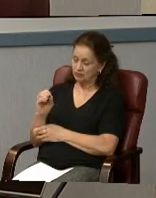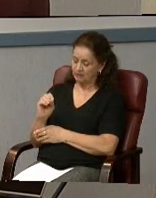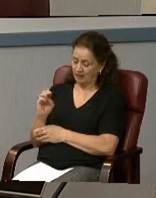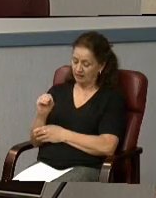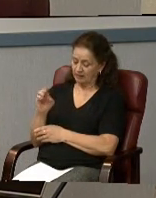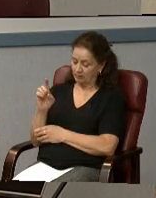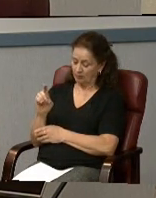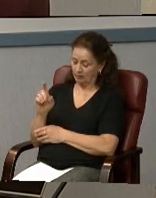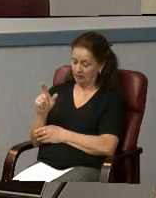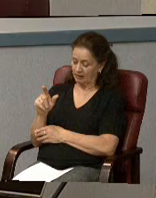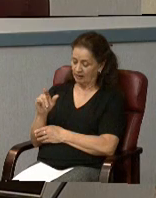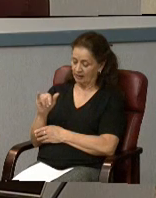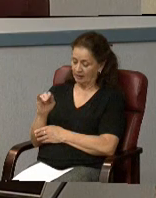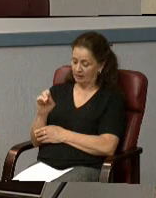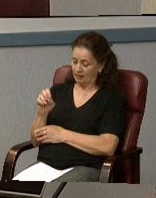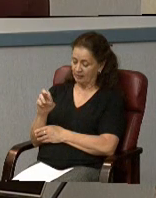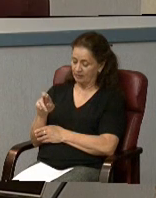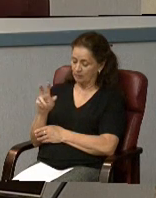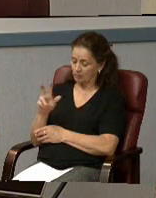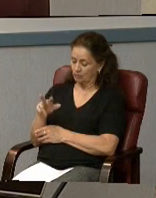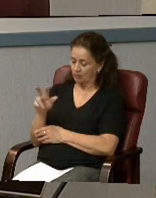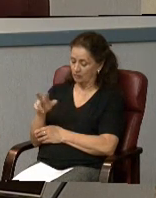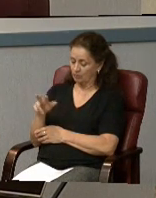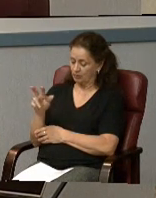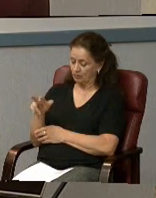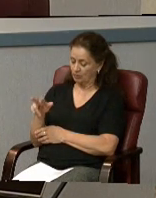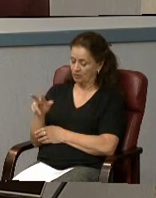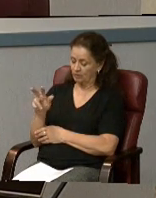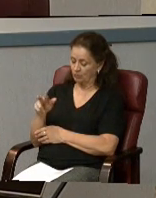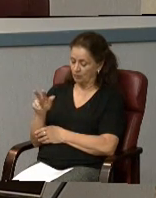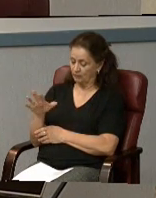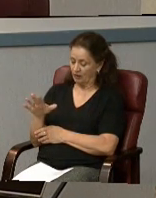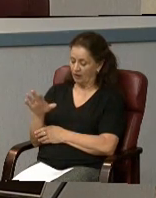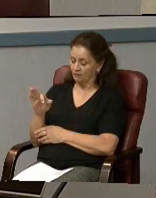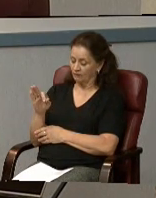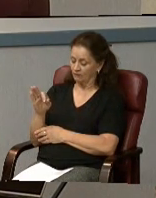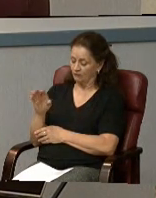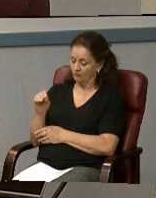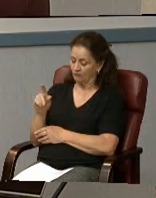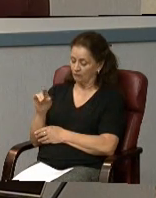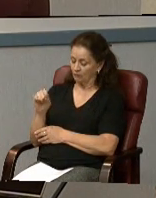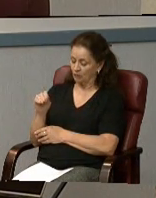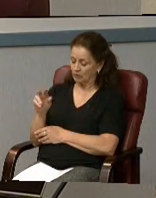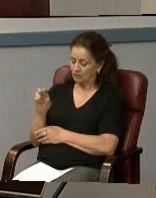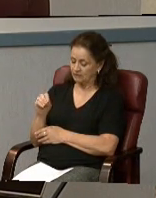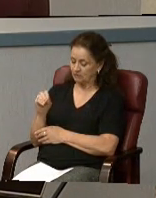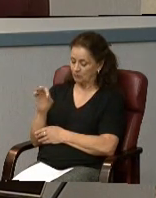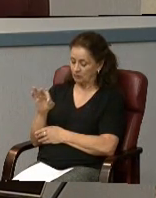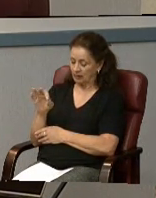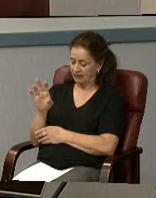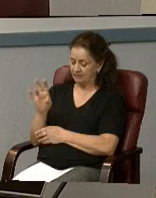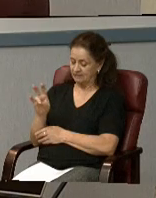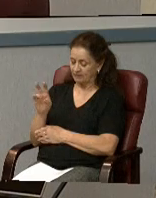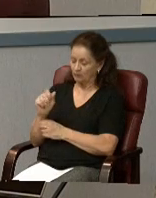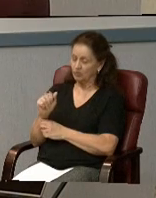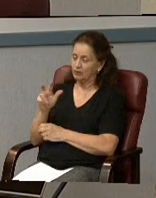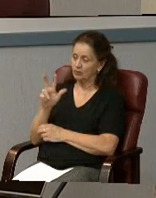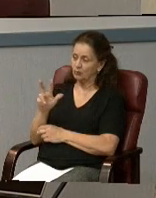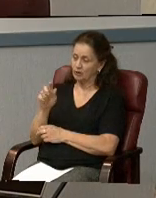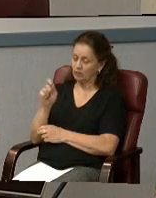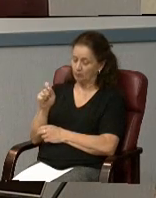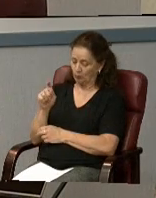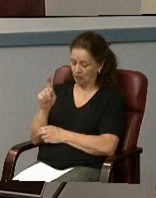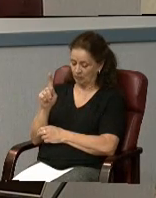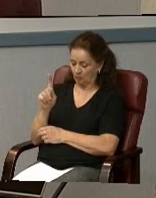Lieber 33335, at folio 097, containing 3.1279